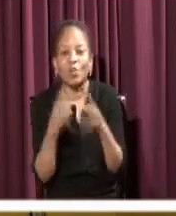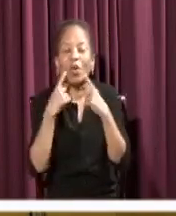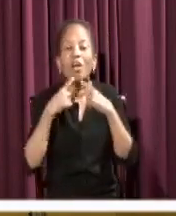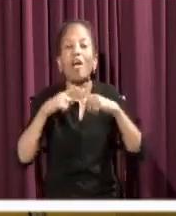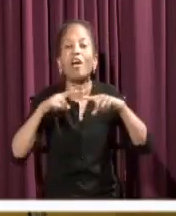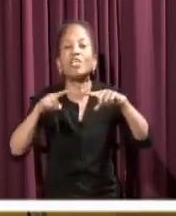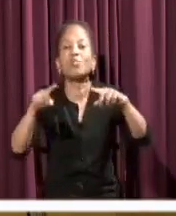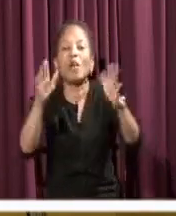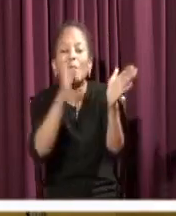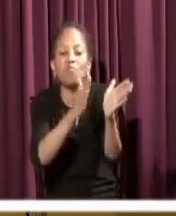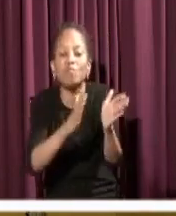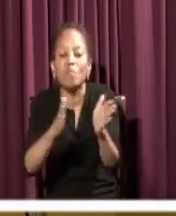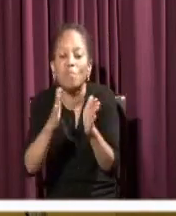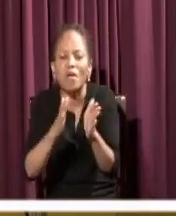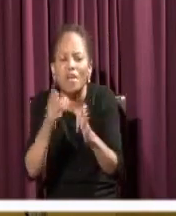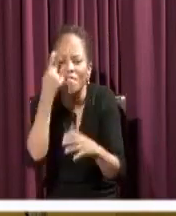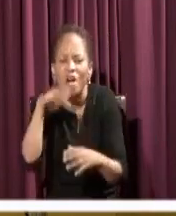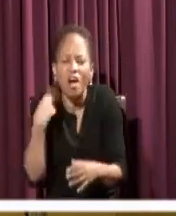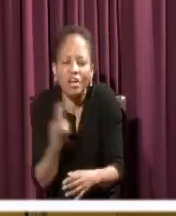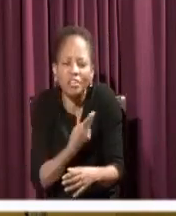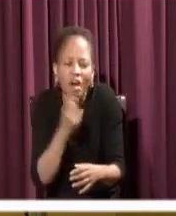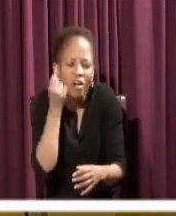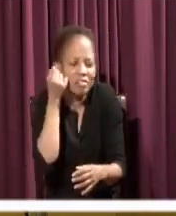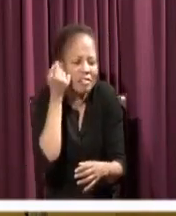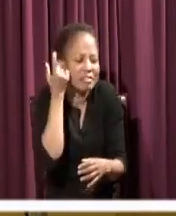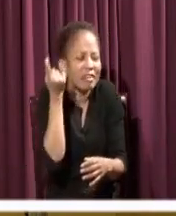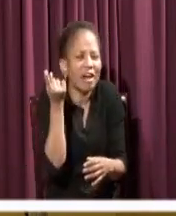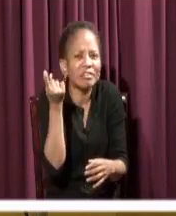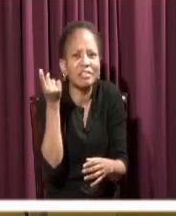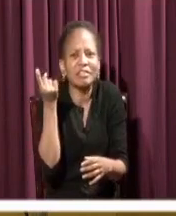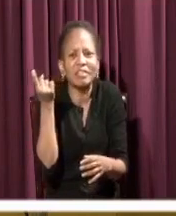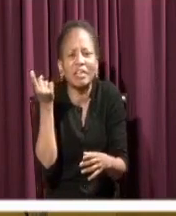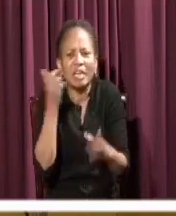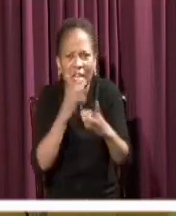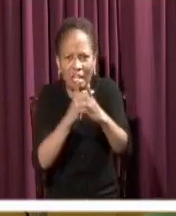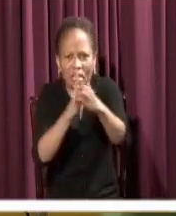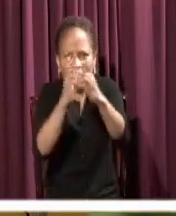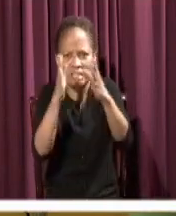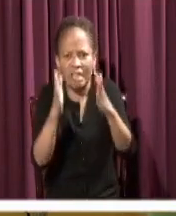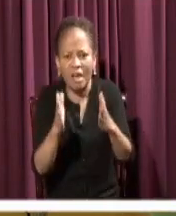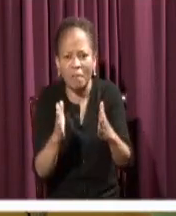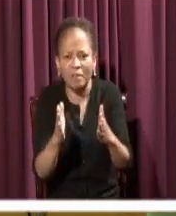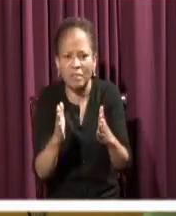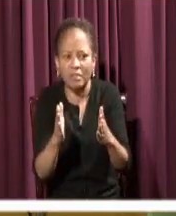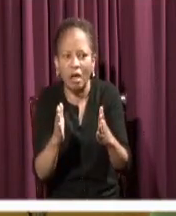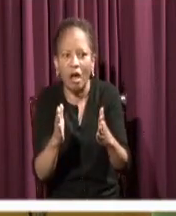understand that the disciples saw what happened as an encounter with God.